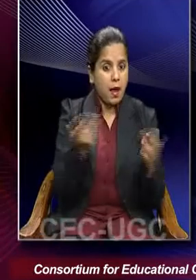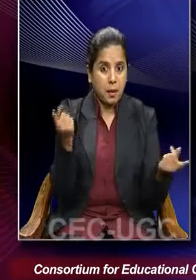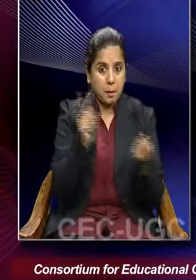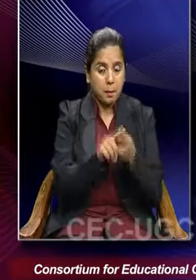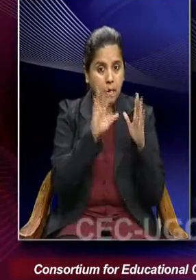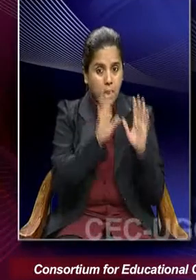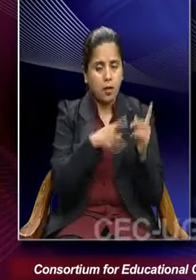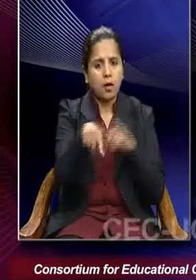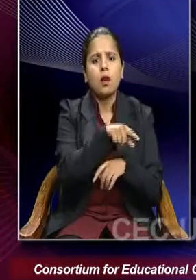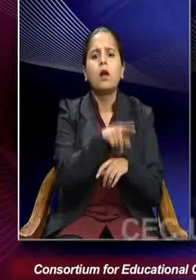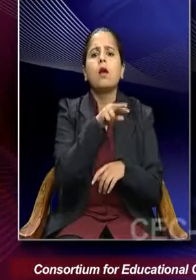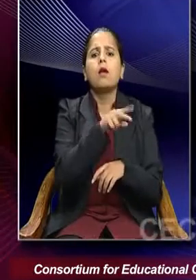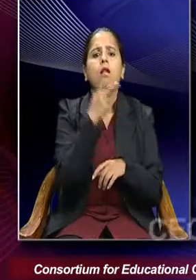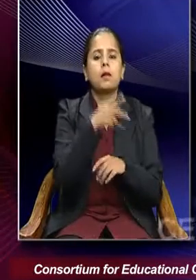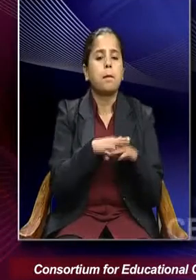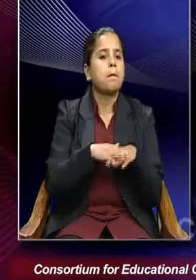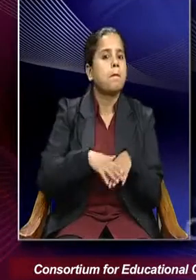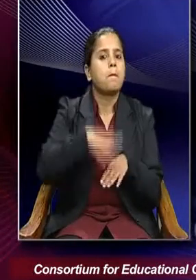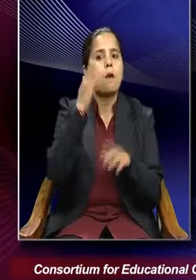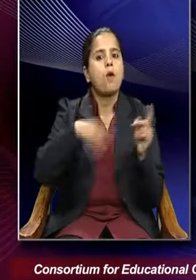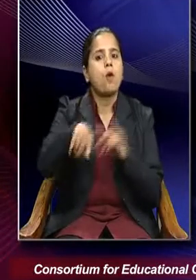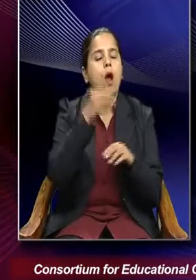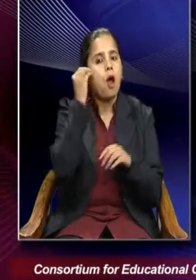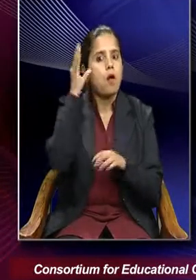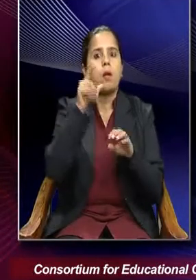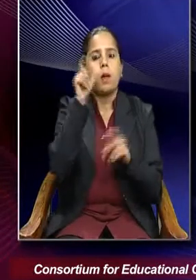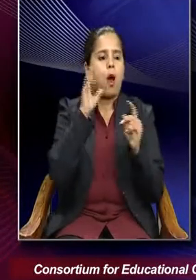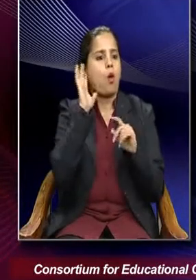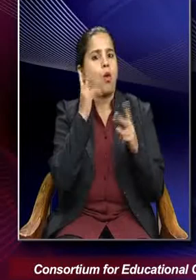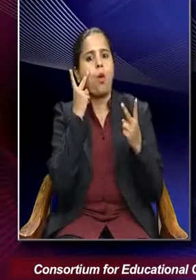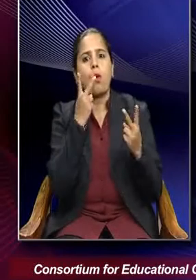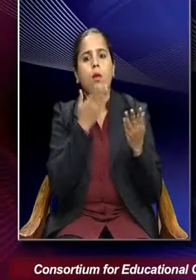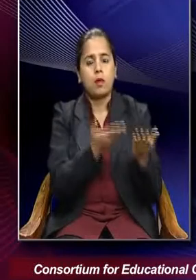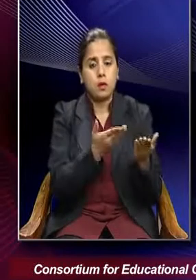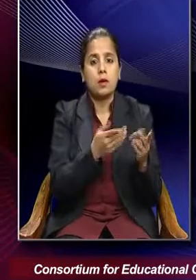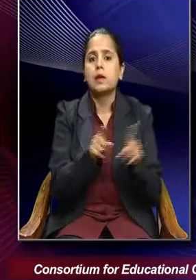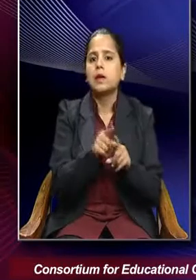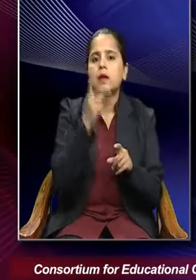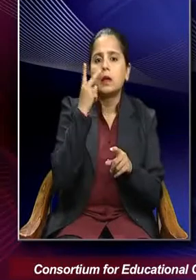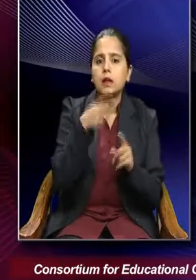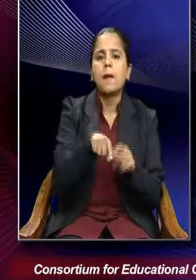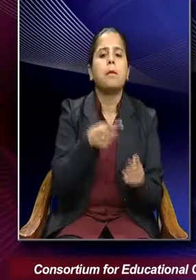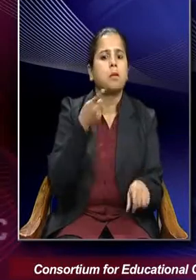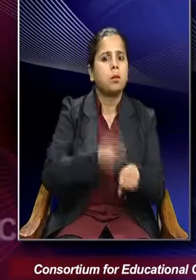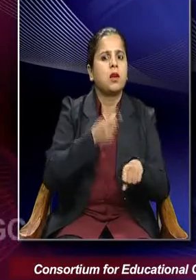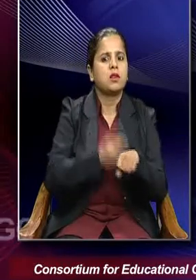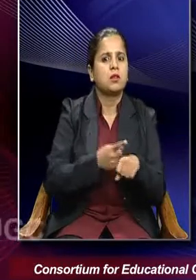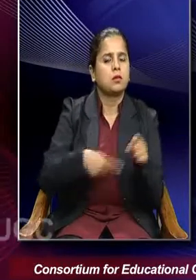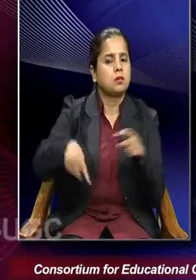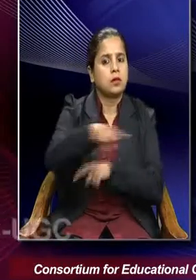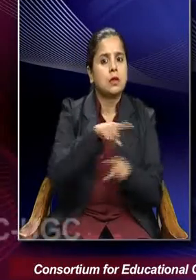it leads to increase in the awareness and there is a kind of the punishment, the